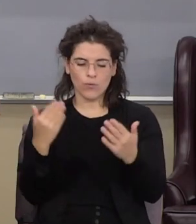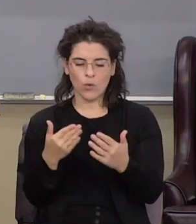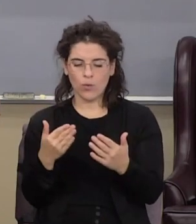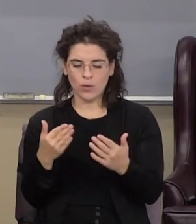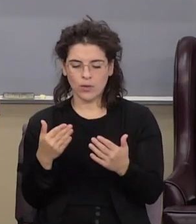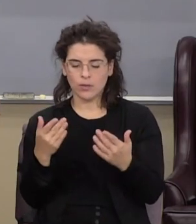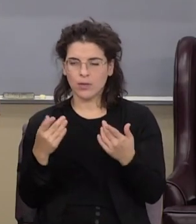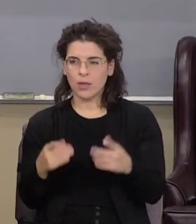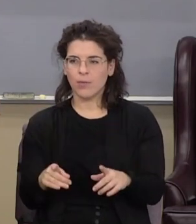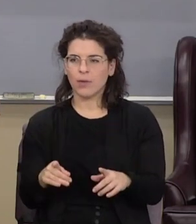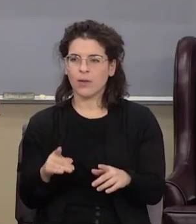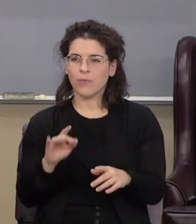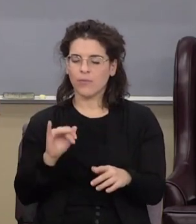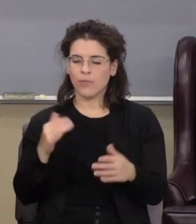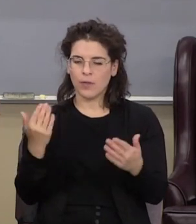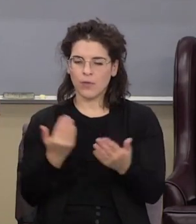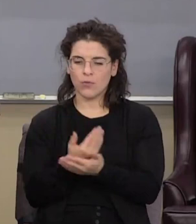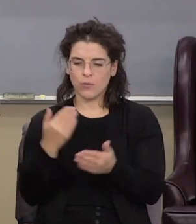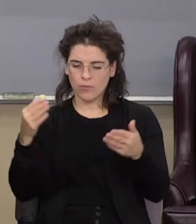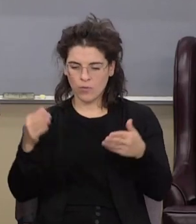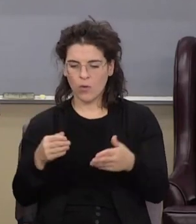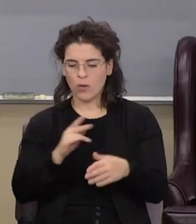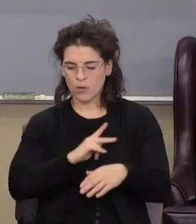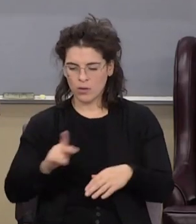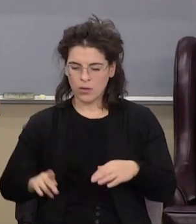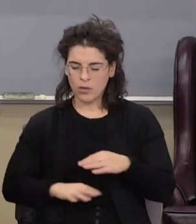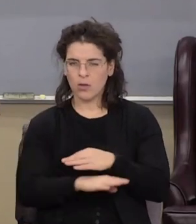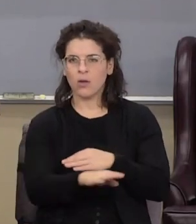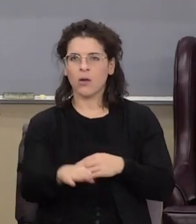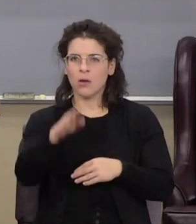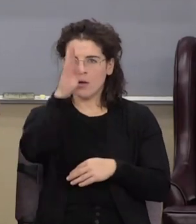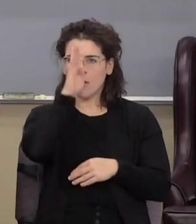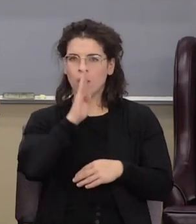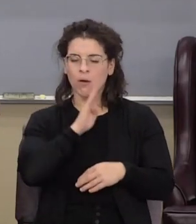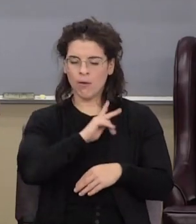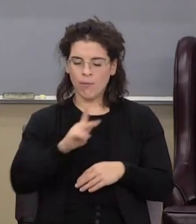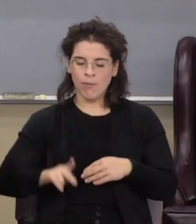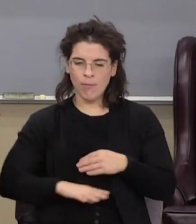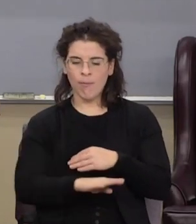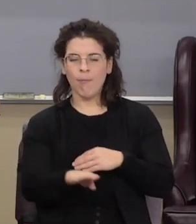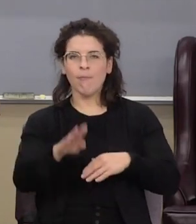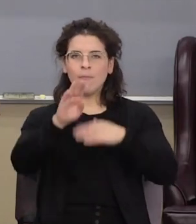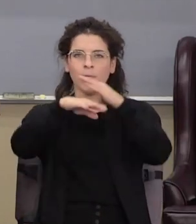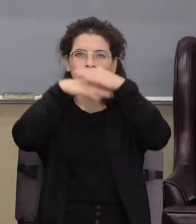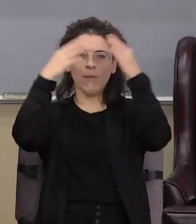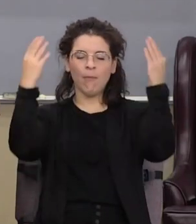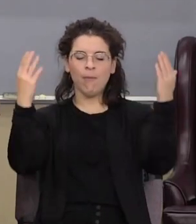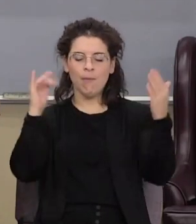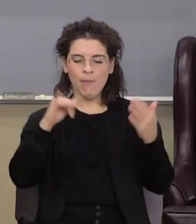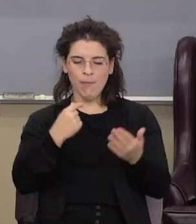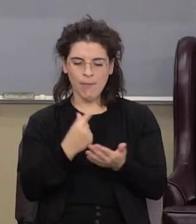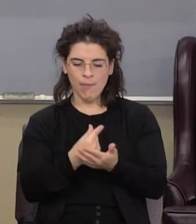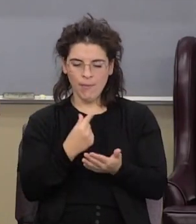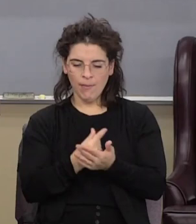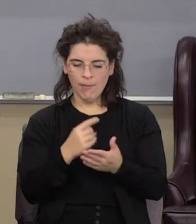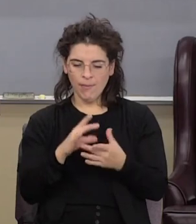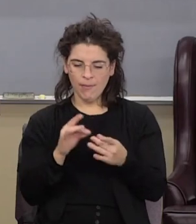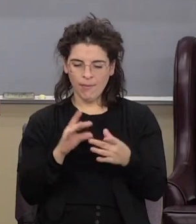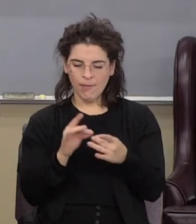on the table and that issue is the kingdom of God the kingdom of heaven that gospel message